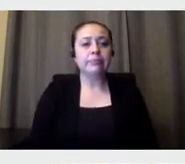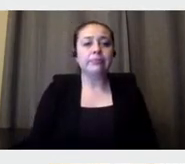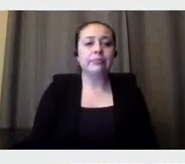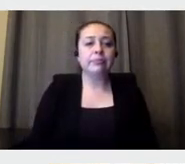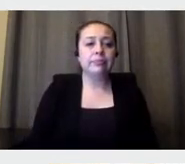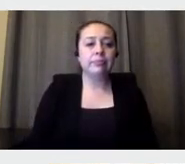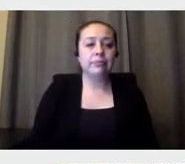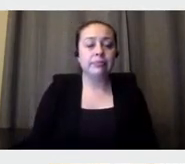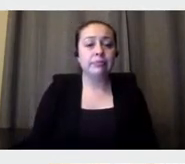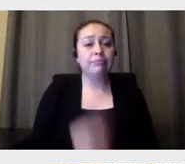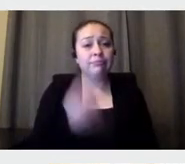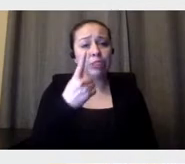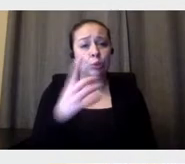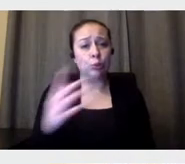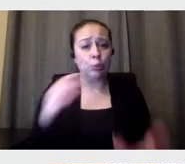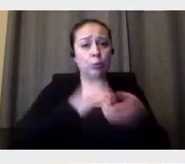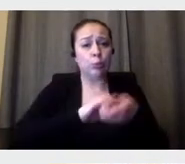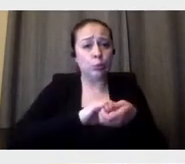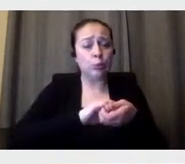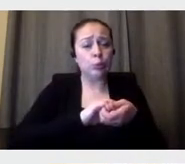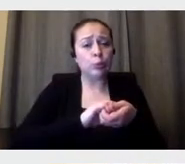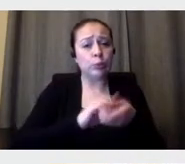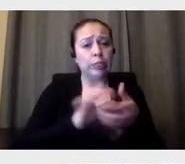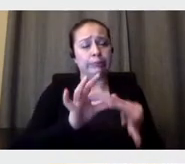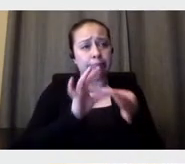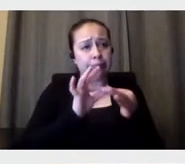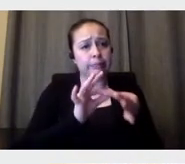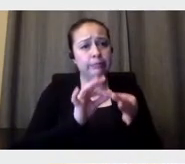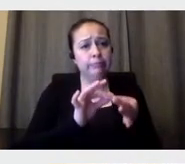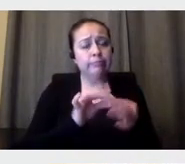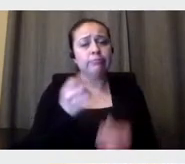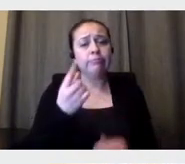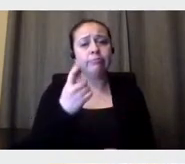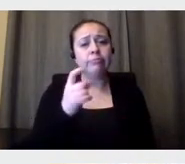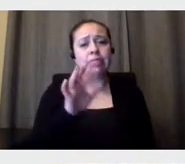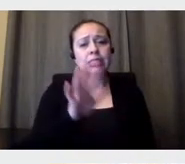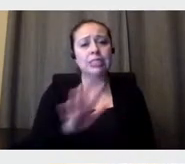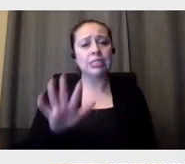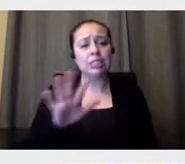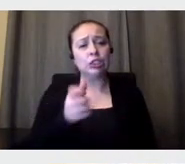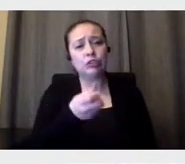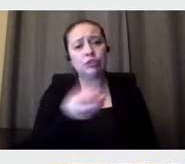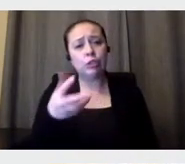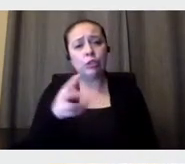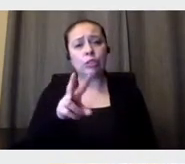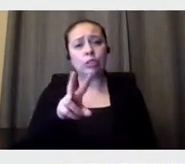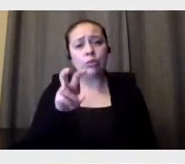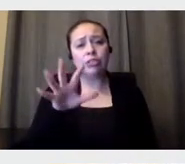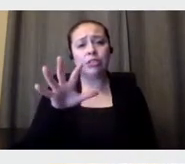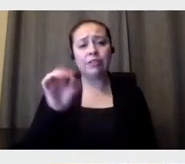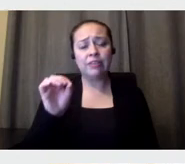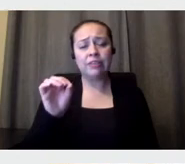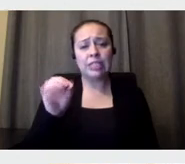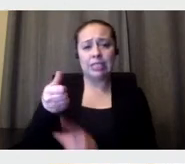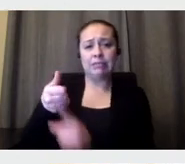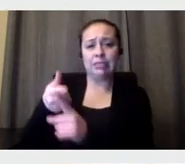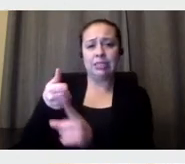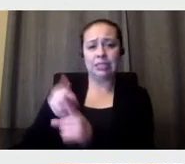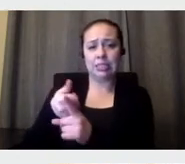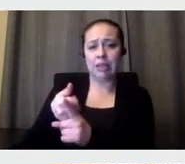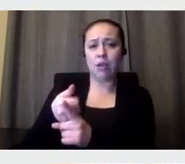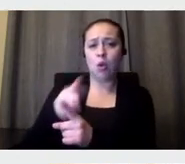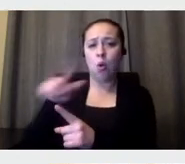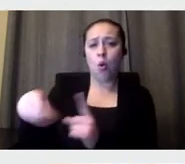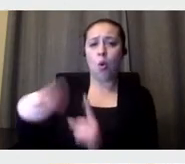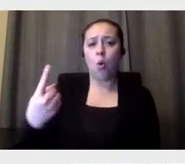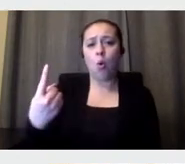we receive a couple, just a couple from the fifth, from 250 that they in their own language. We received many, like any poster that is all